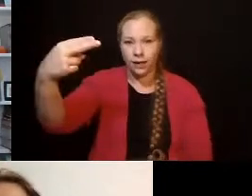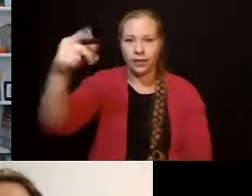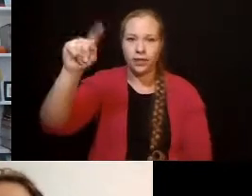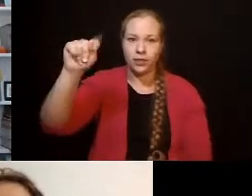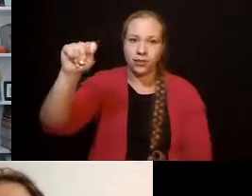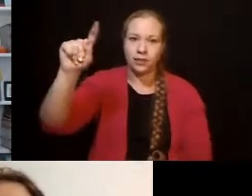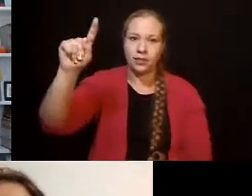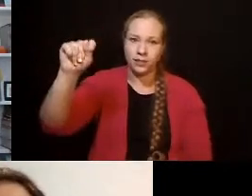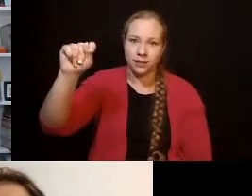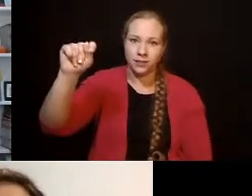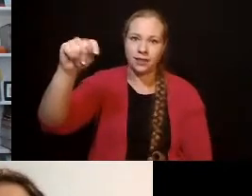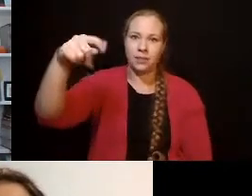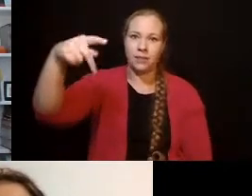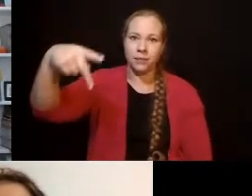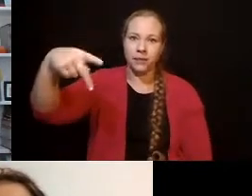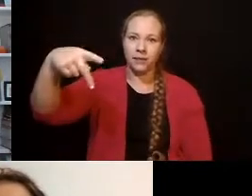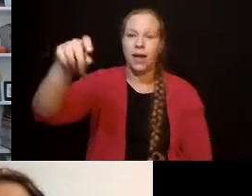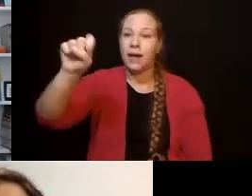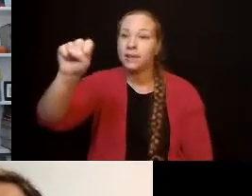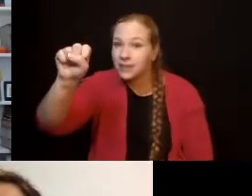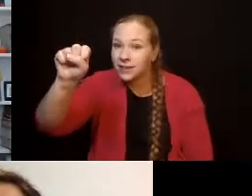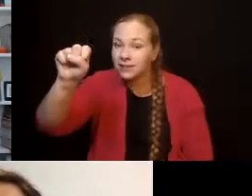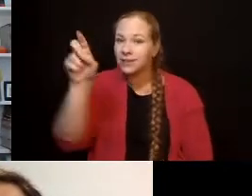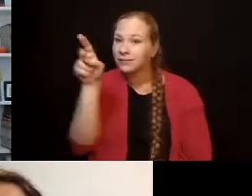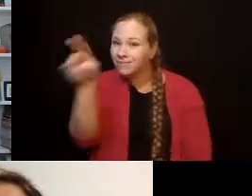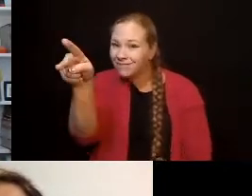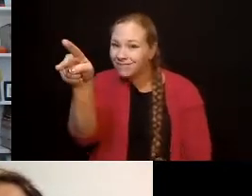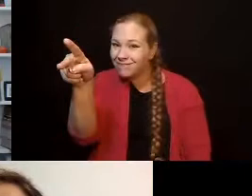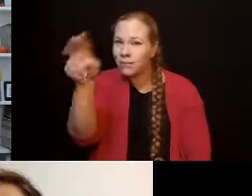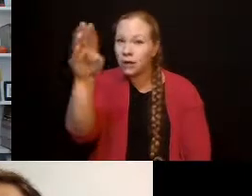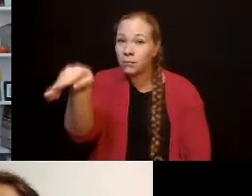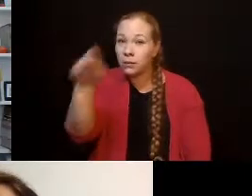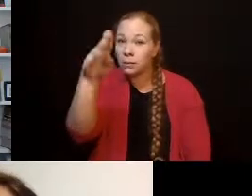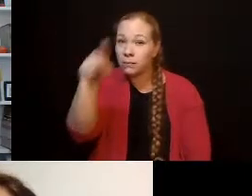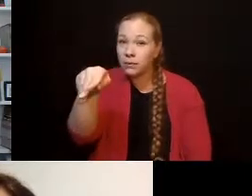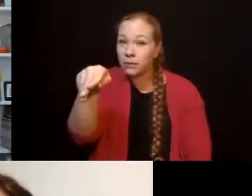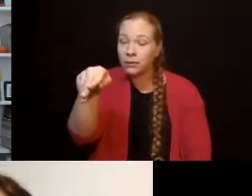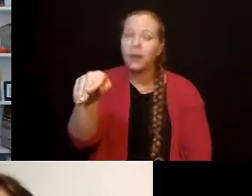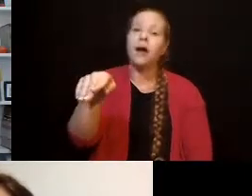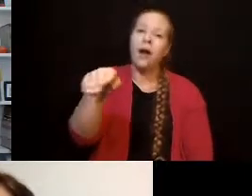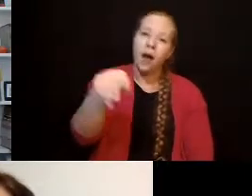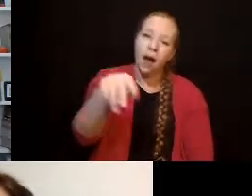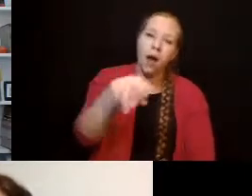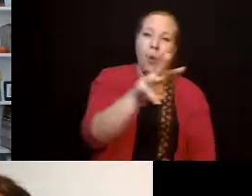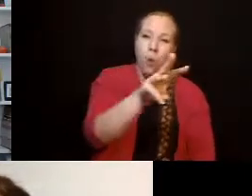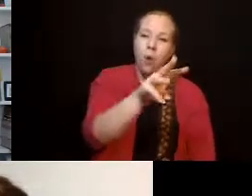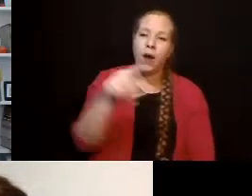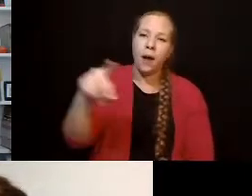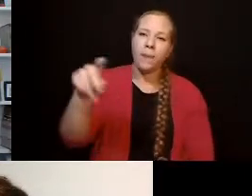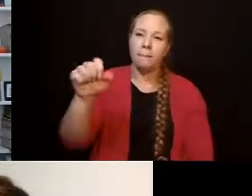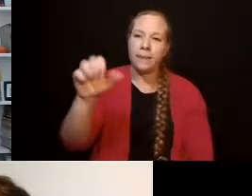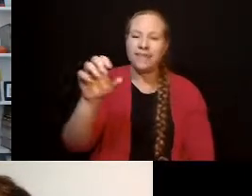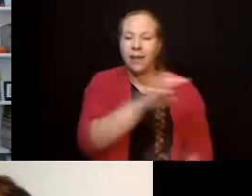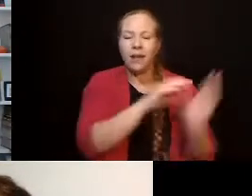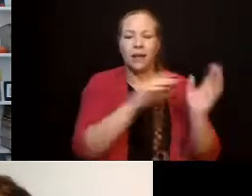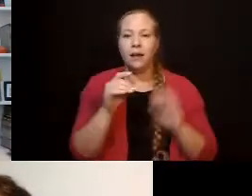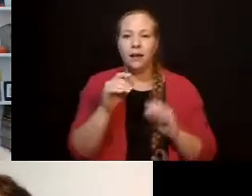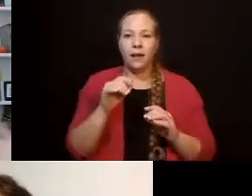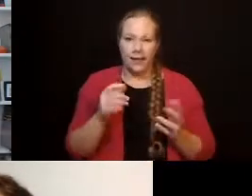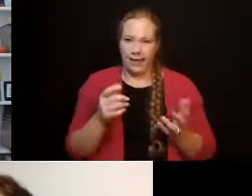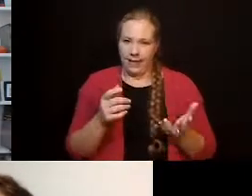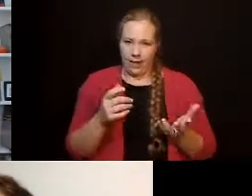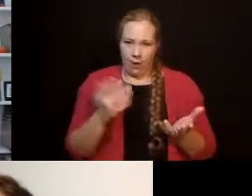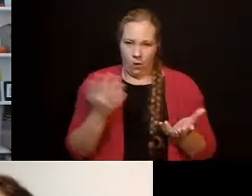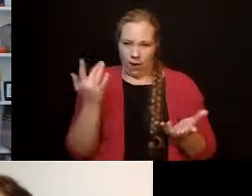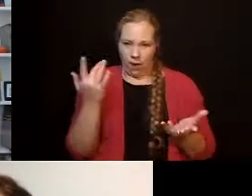it looks like it's been hijacked. But it's not the website. It's the, I'm very technologically challenged. It's the